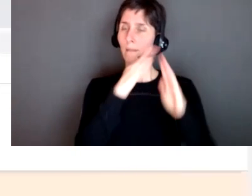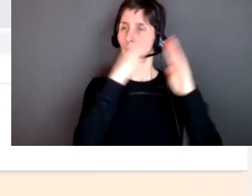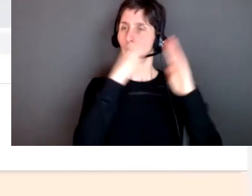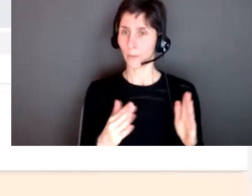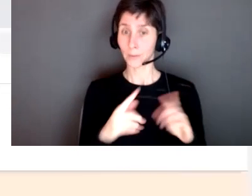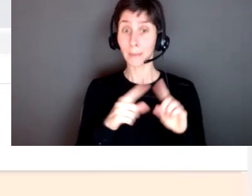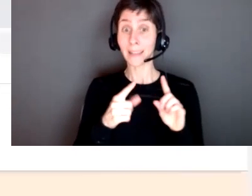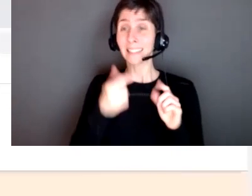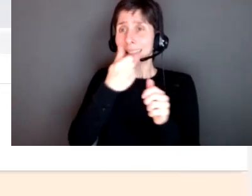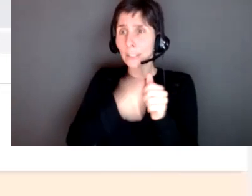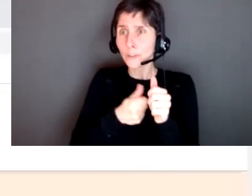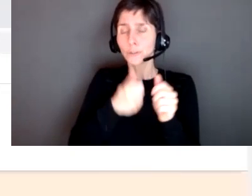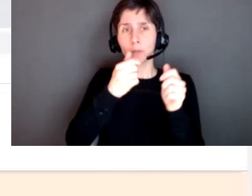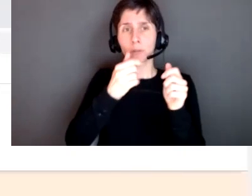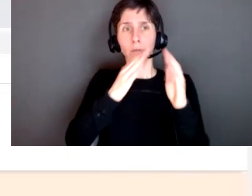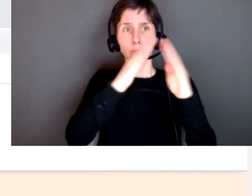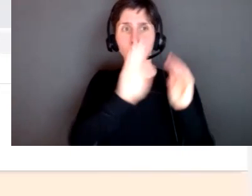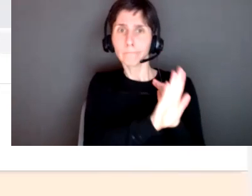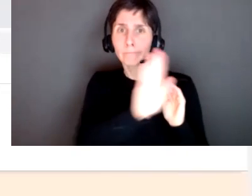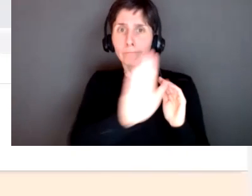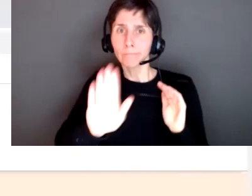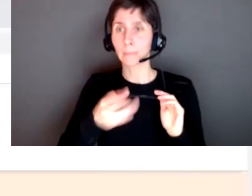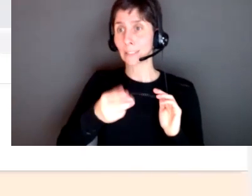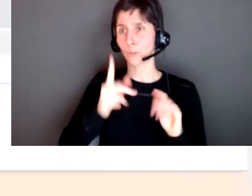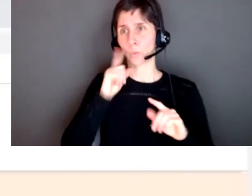very different um from each other